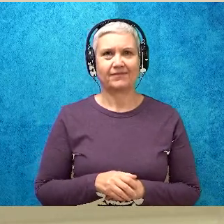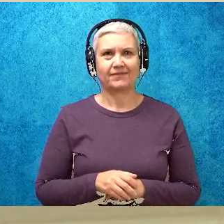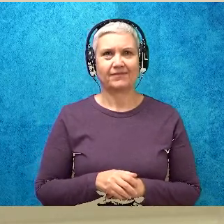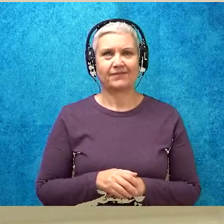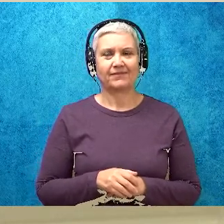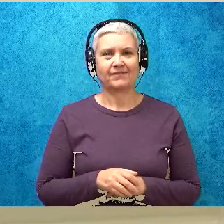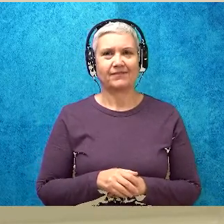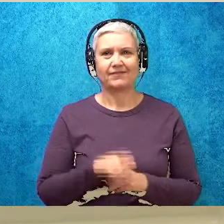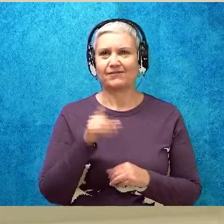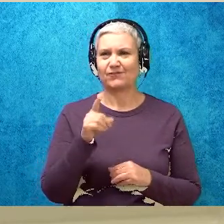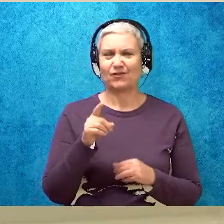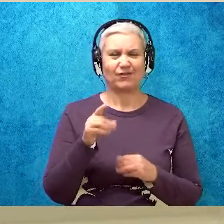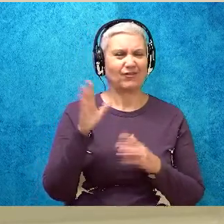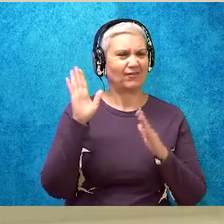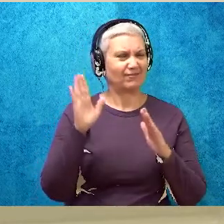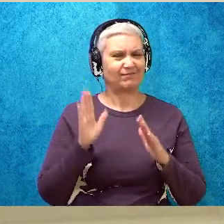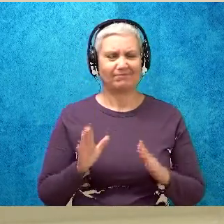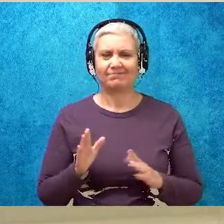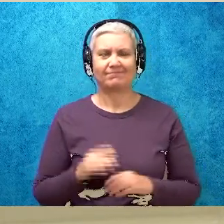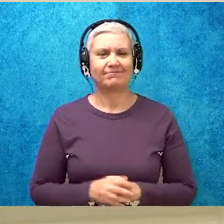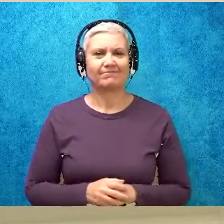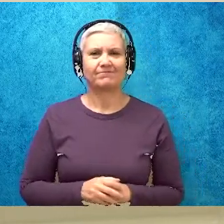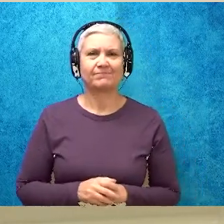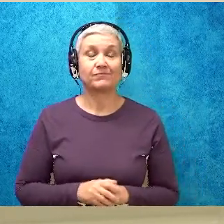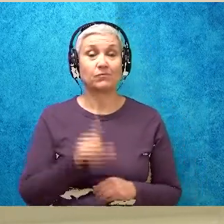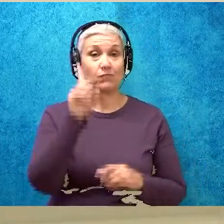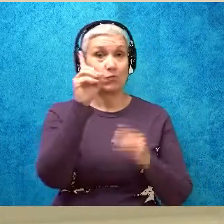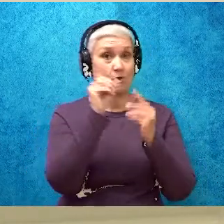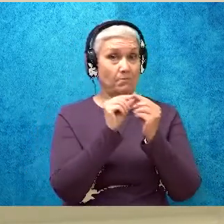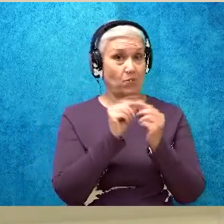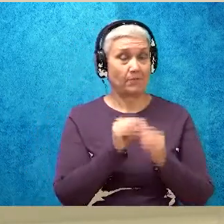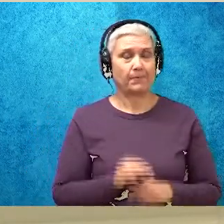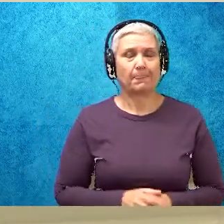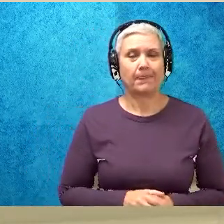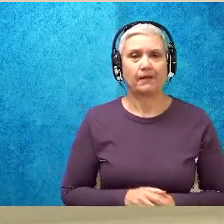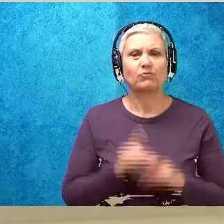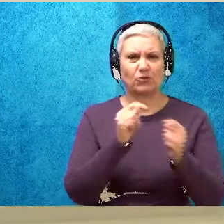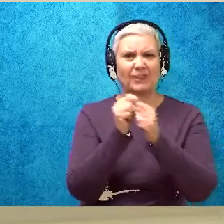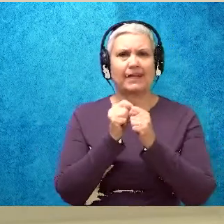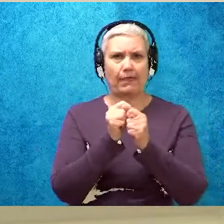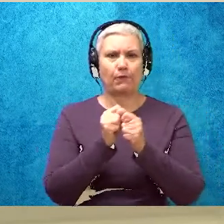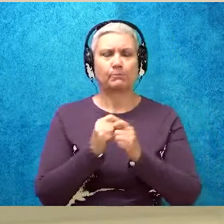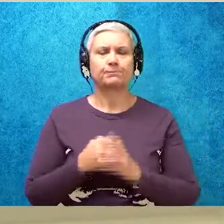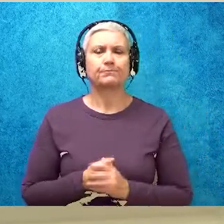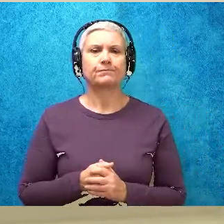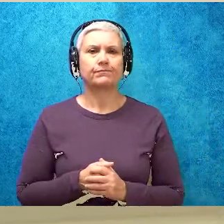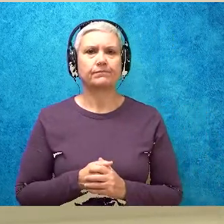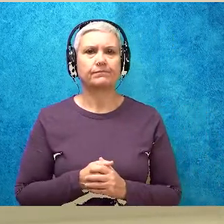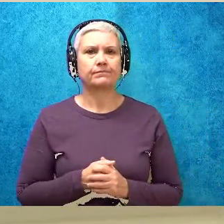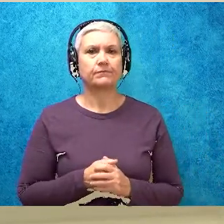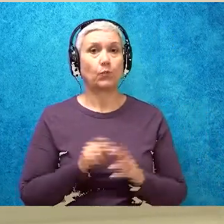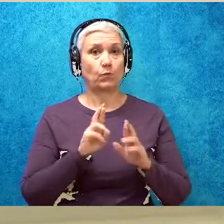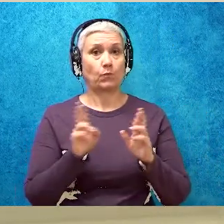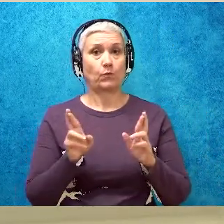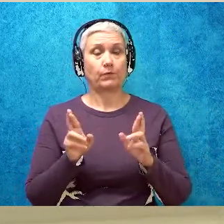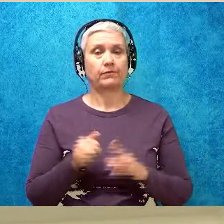rocking and rolling. Awesome. Okay. One more. Let's do this one together. Ready?